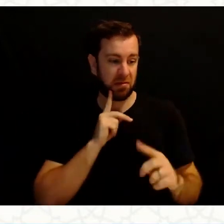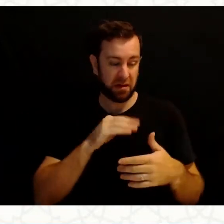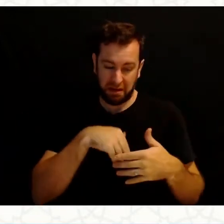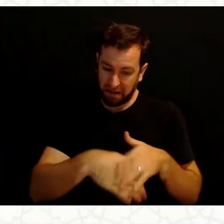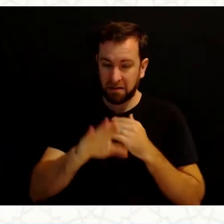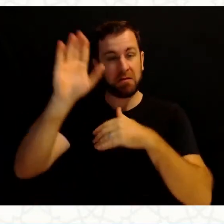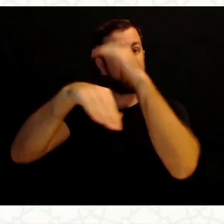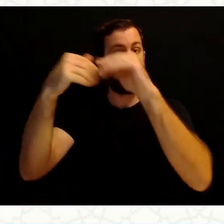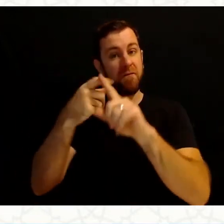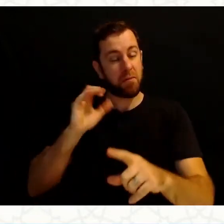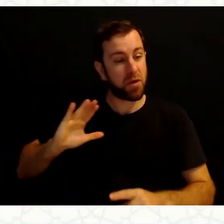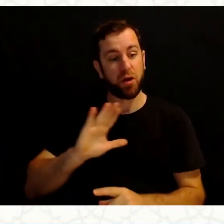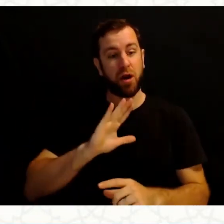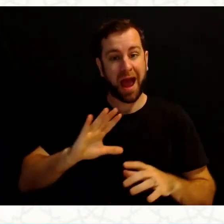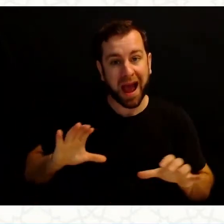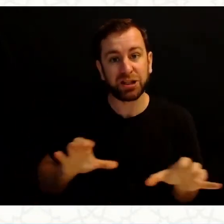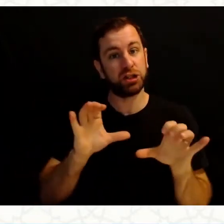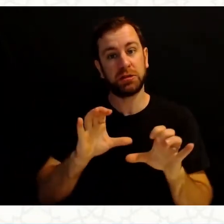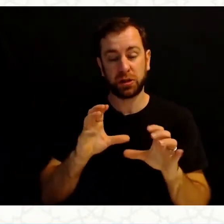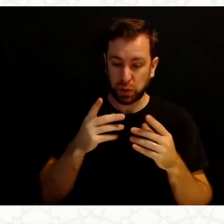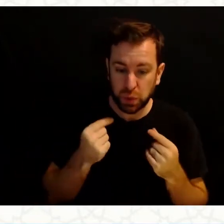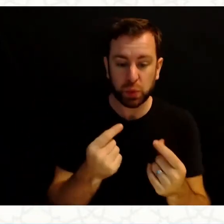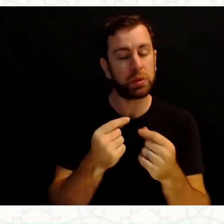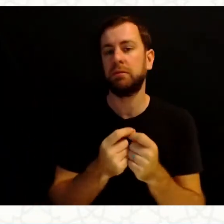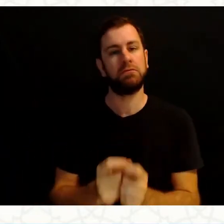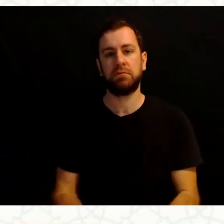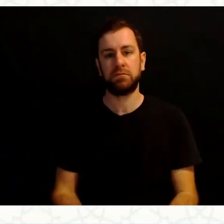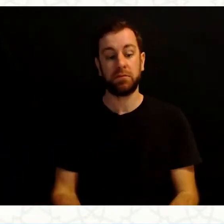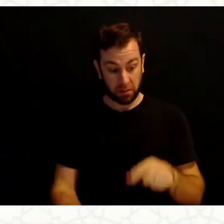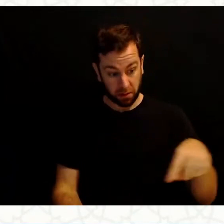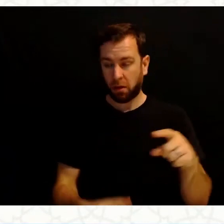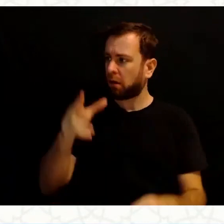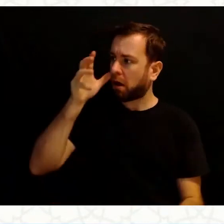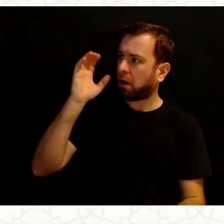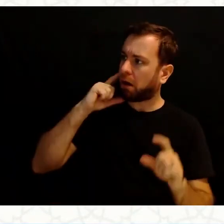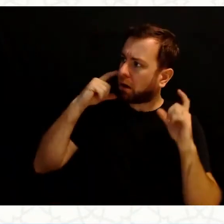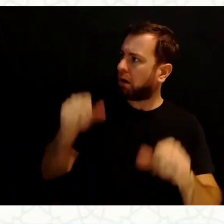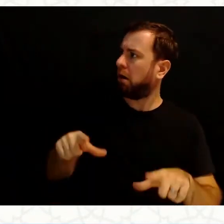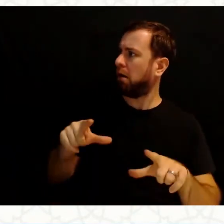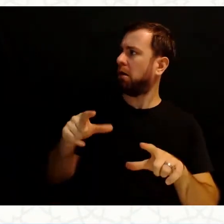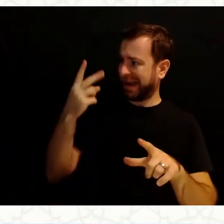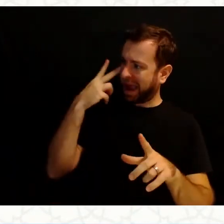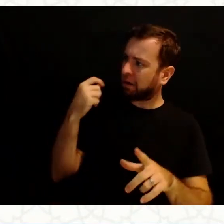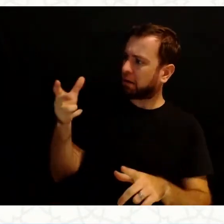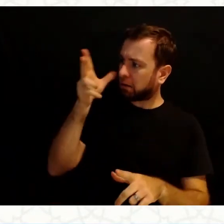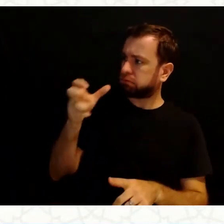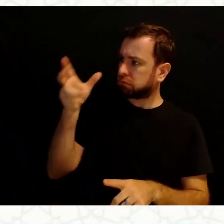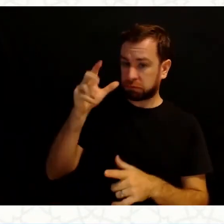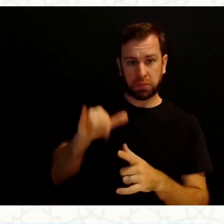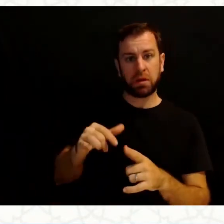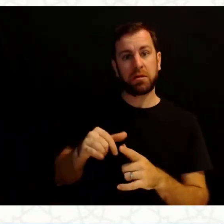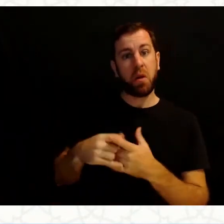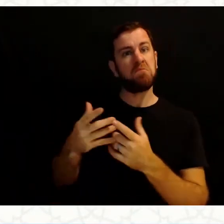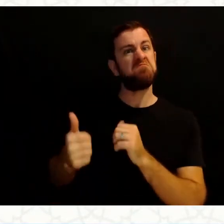on performance, based on deeds. And to their shock, when they hear a statement like that, the most pious person they